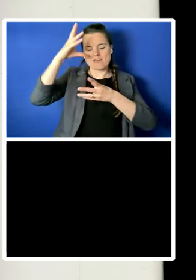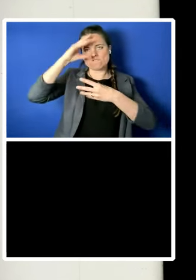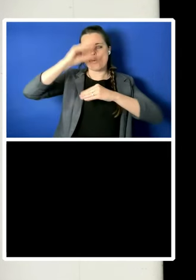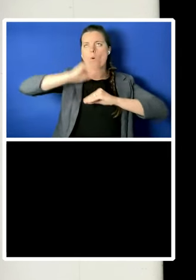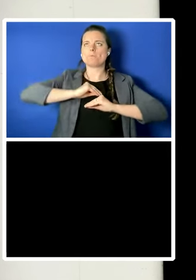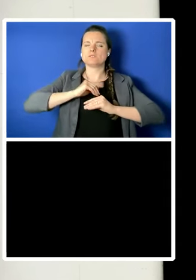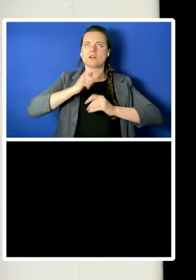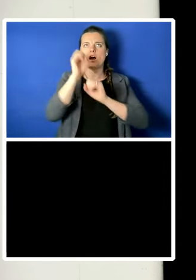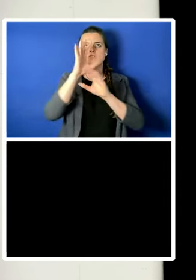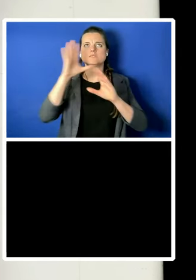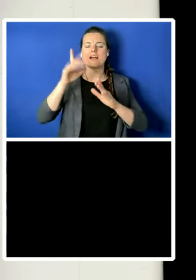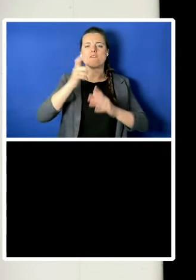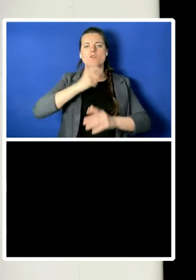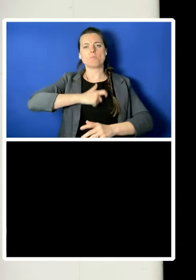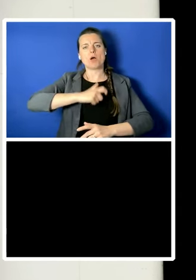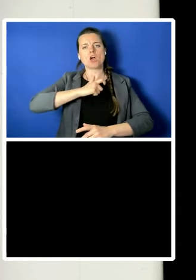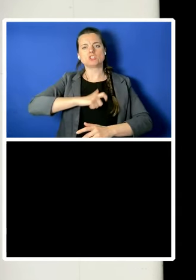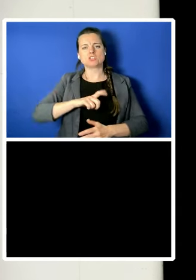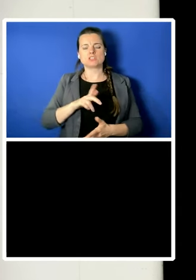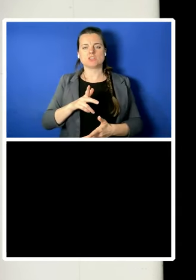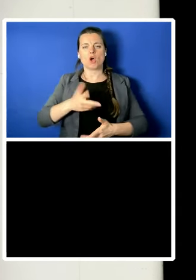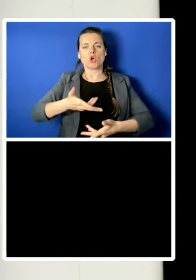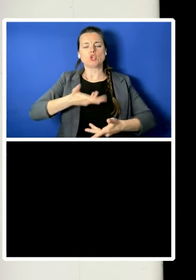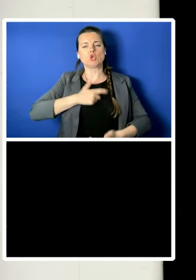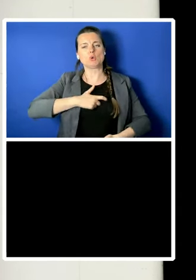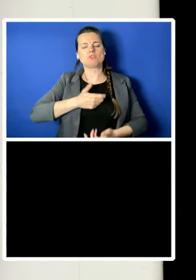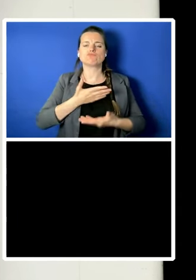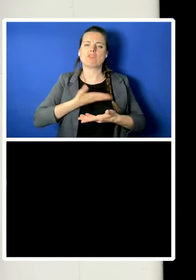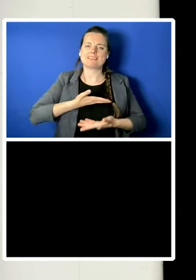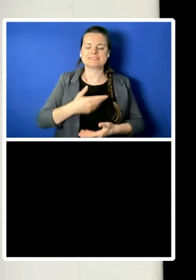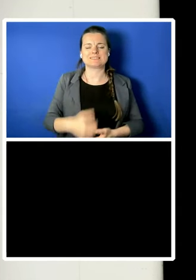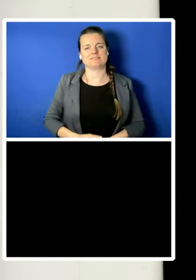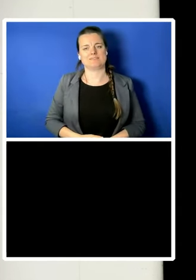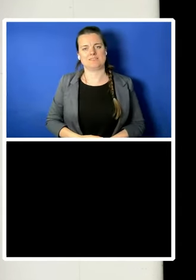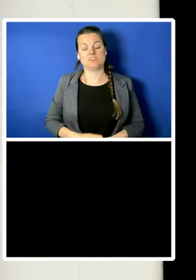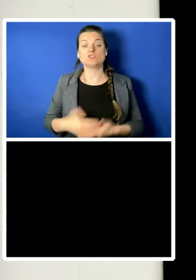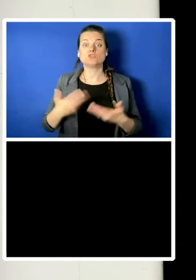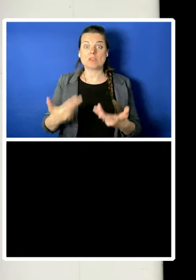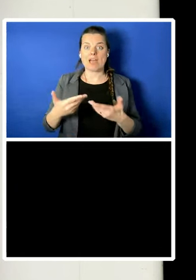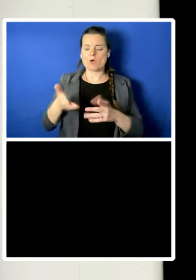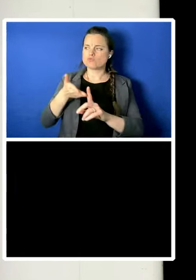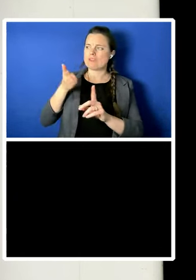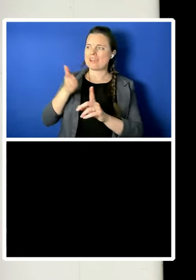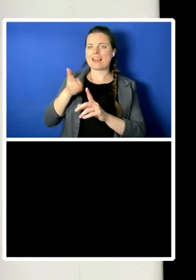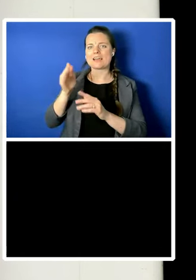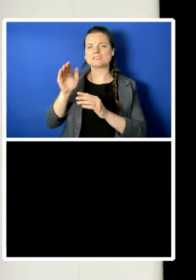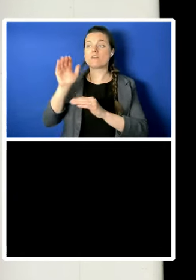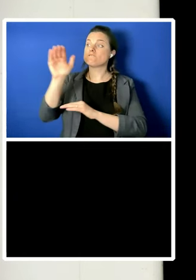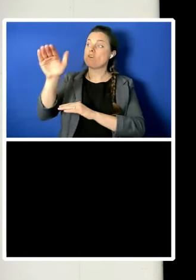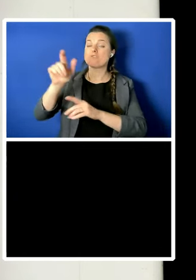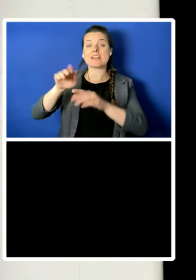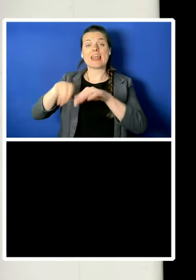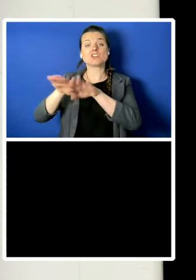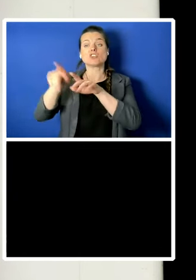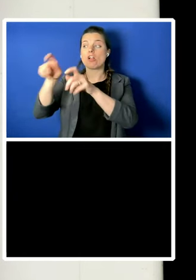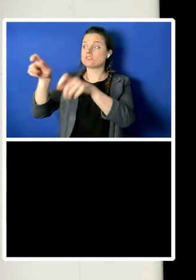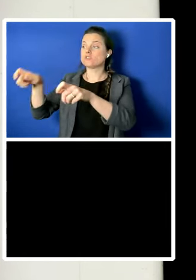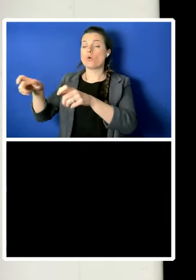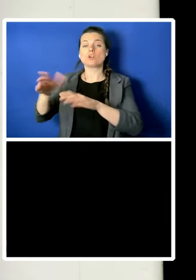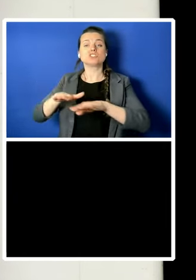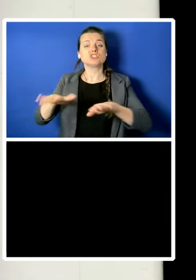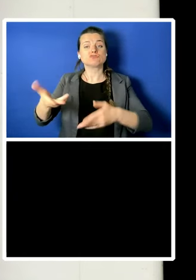So to recognise the rights of foreign nationals and children today is no more or less alien